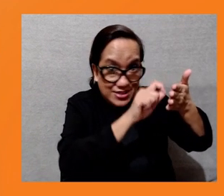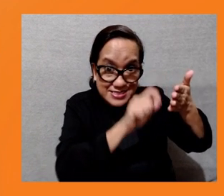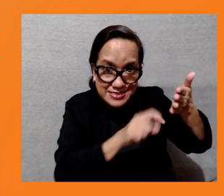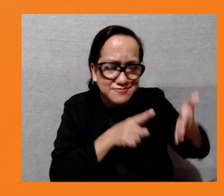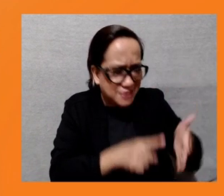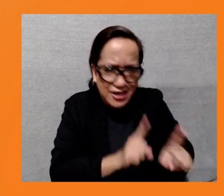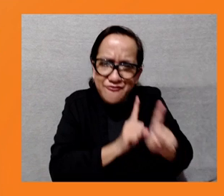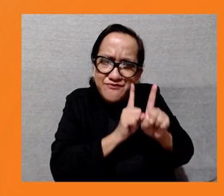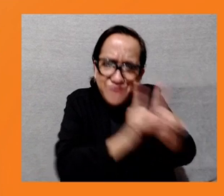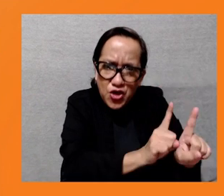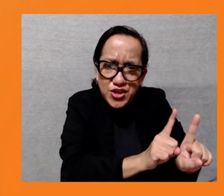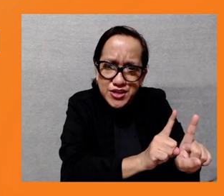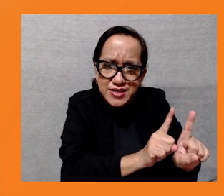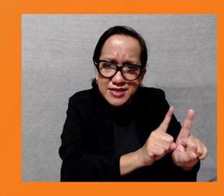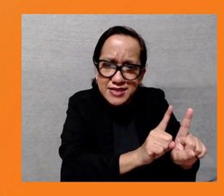through at the moment.